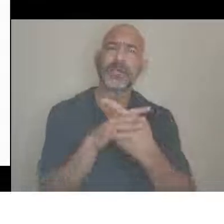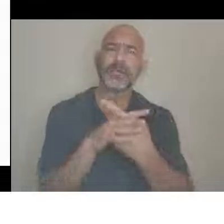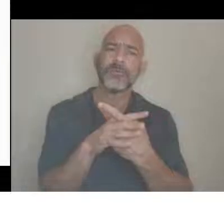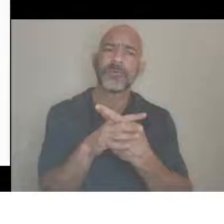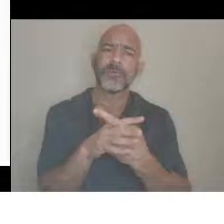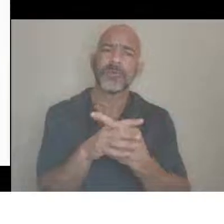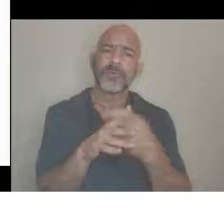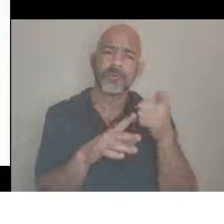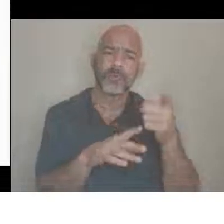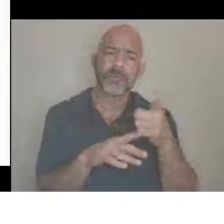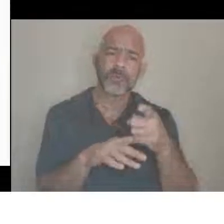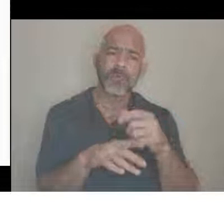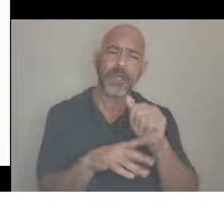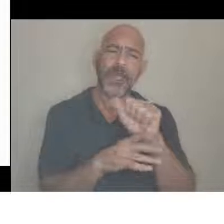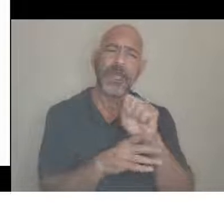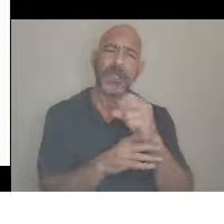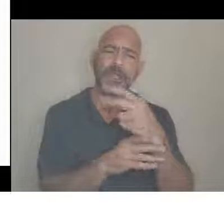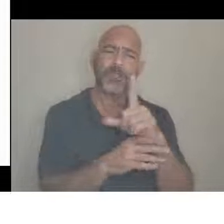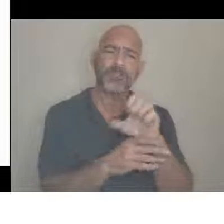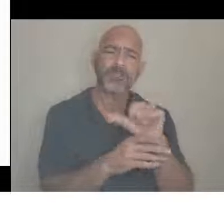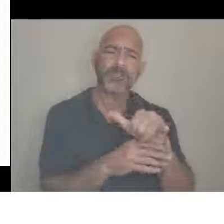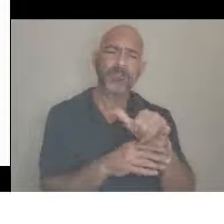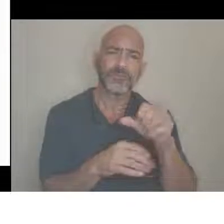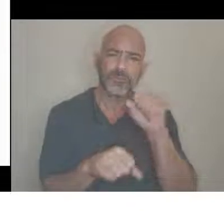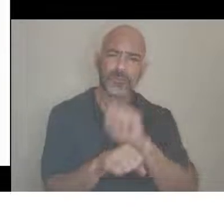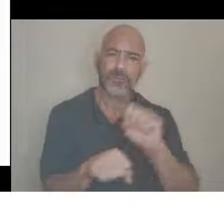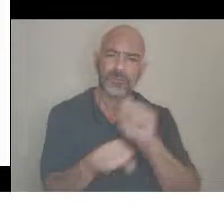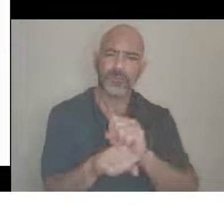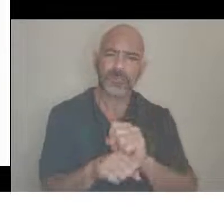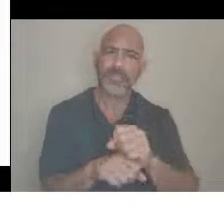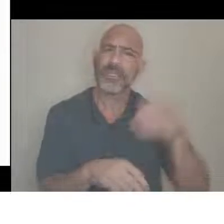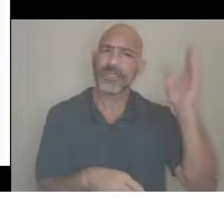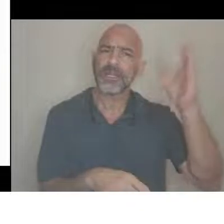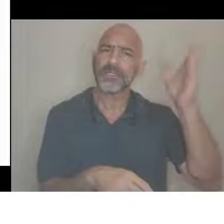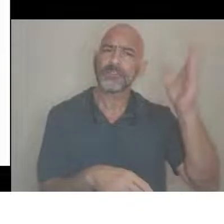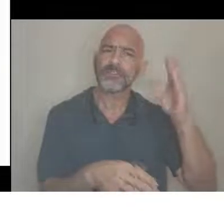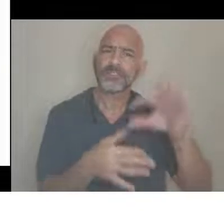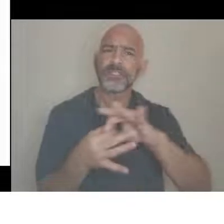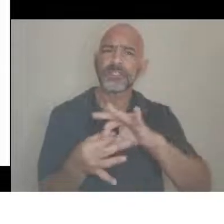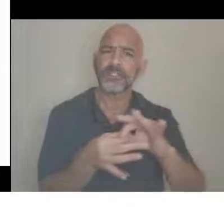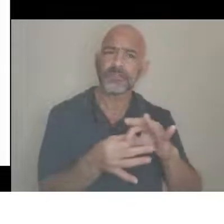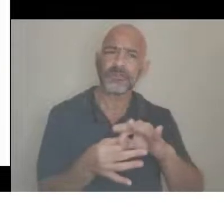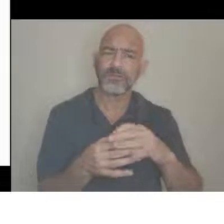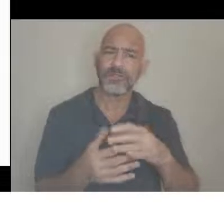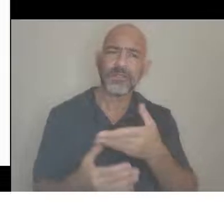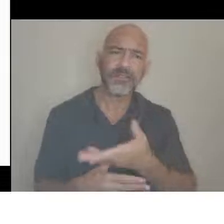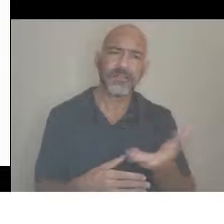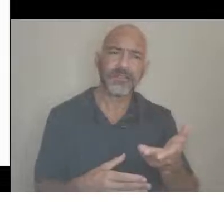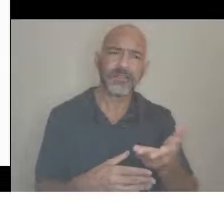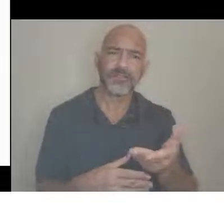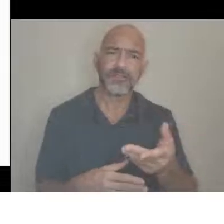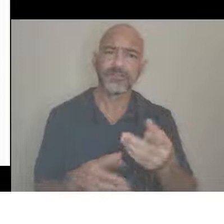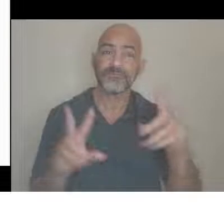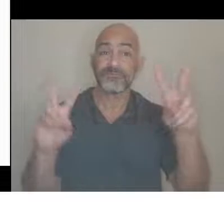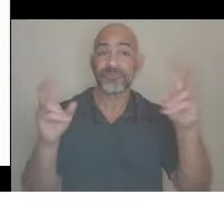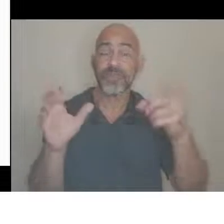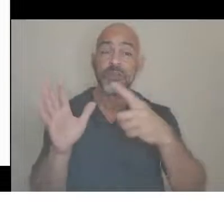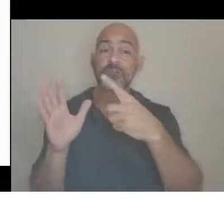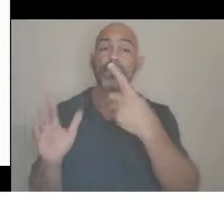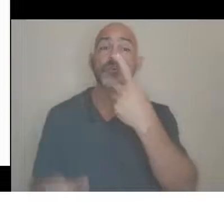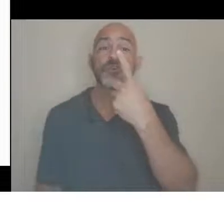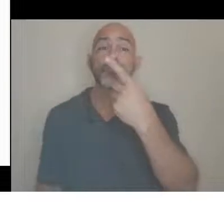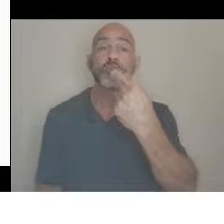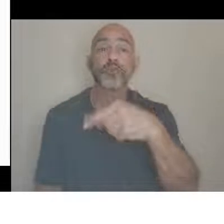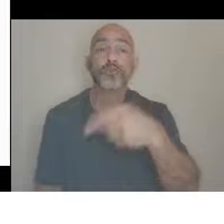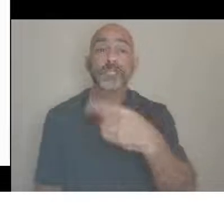on as a professor is that things along the lines of green light words, yellow light words, and red